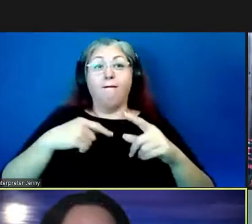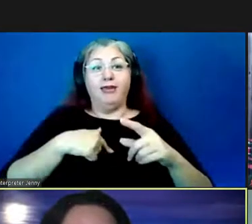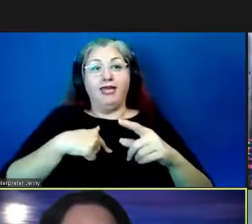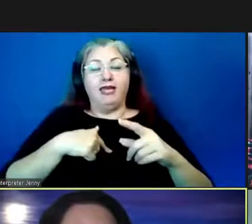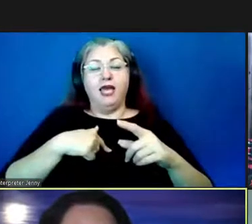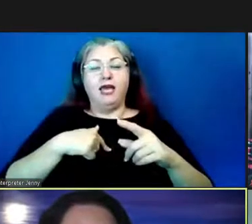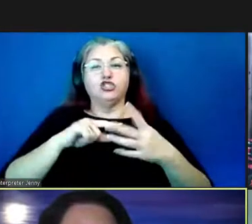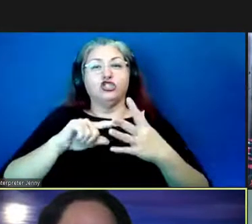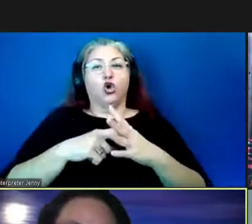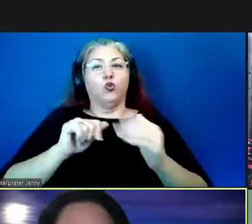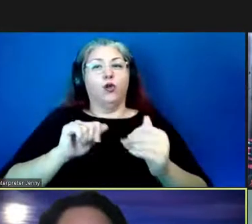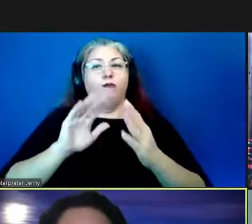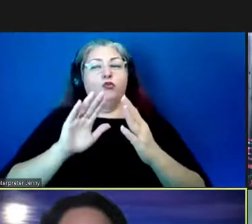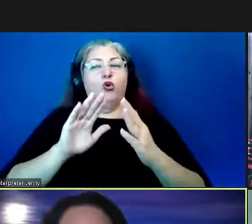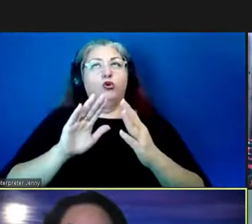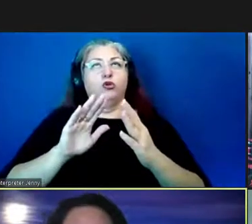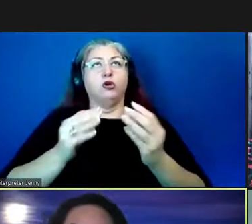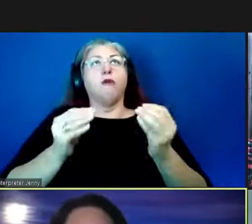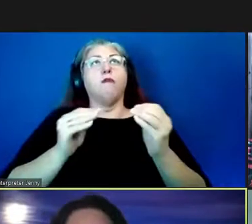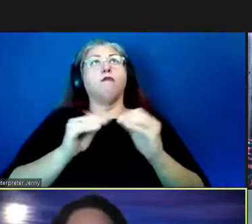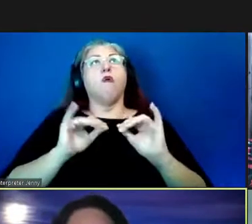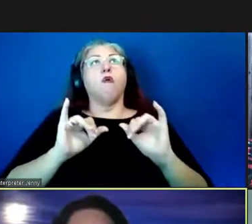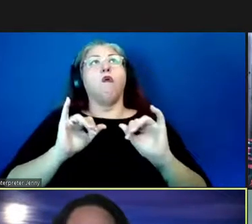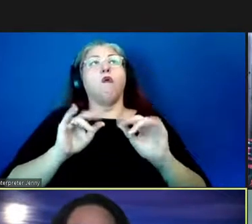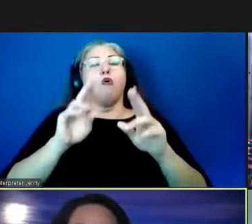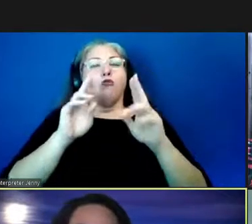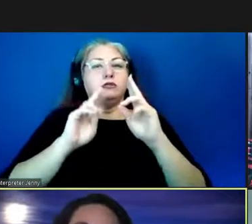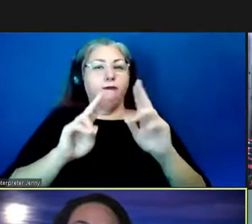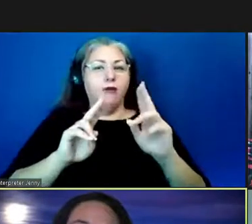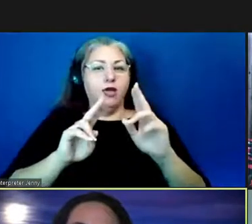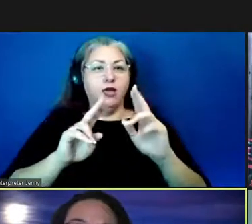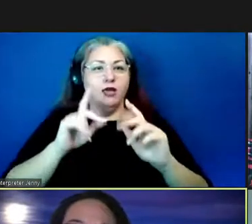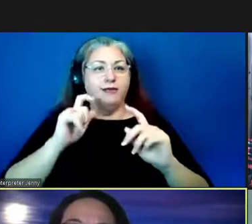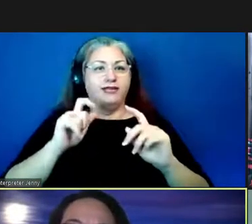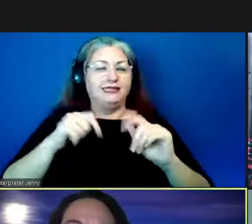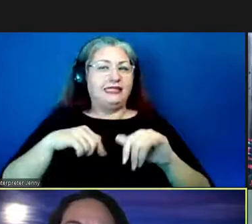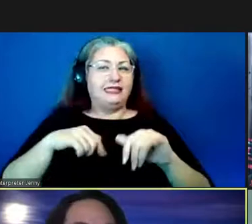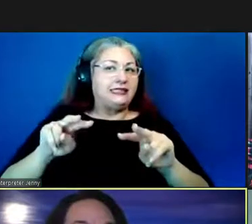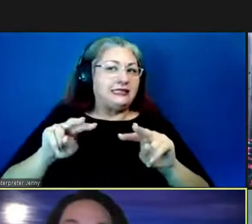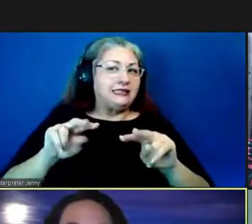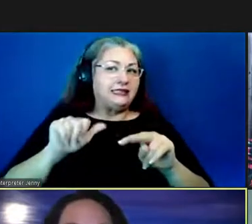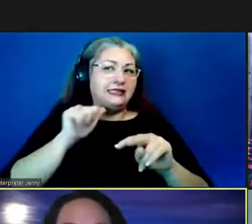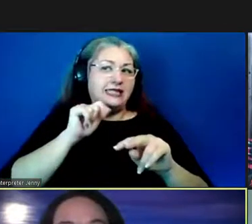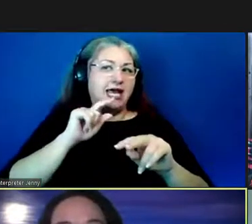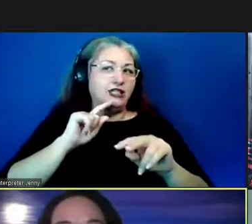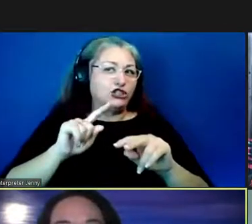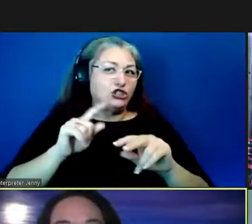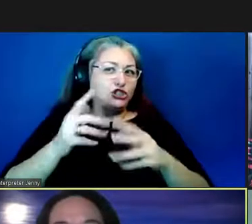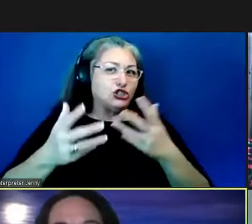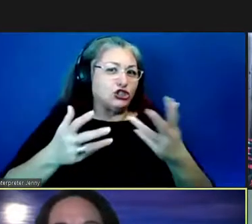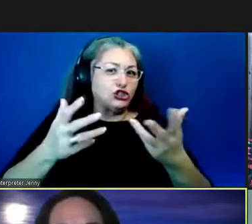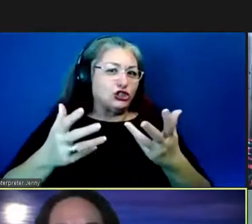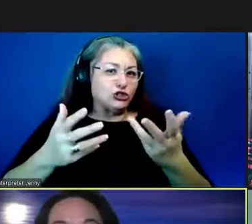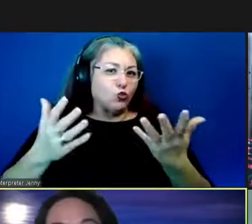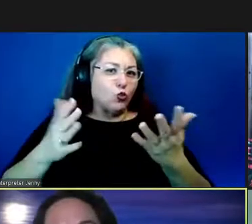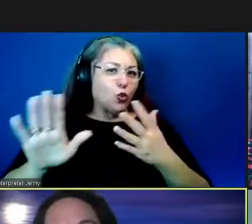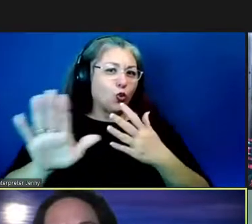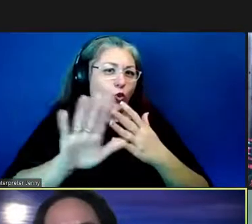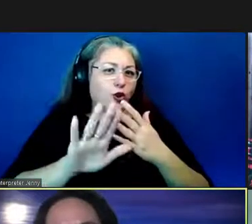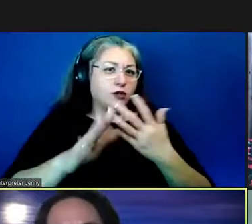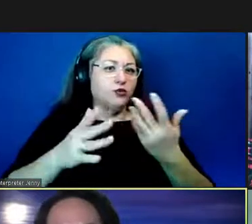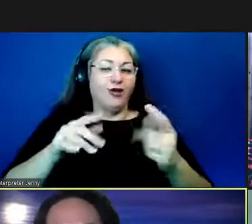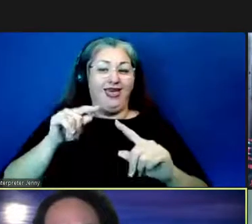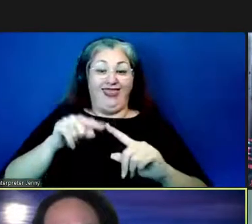approach everybody with a little bit more risk more kind of respect because i wasn't sure about anything right and that